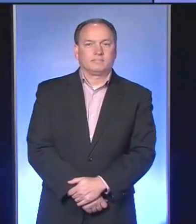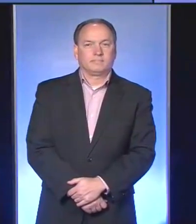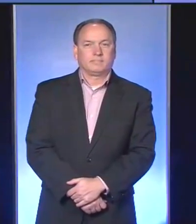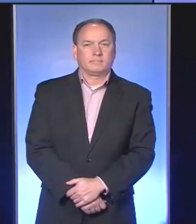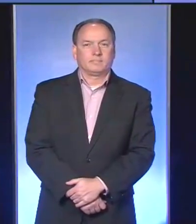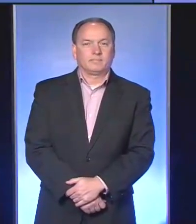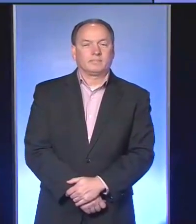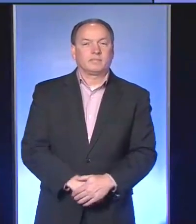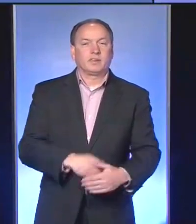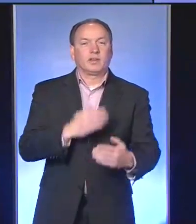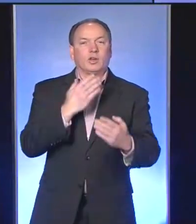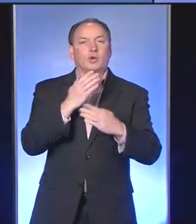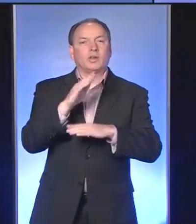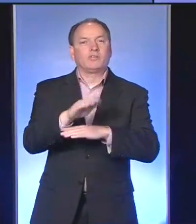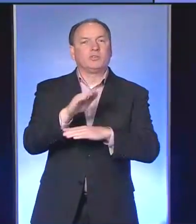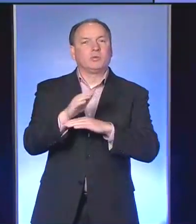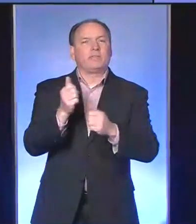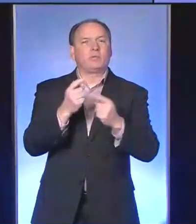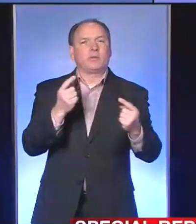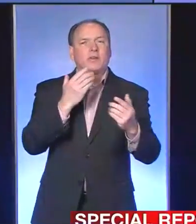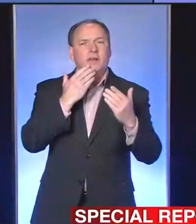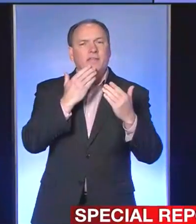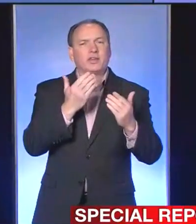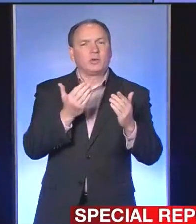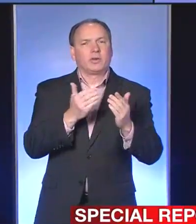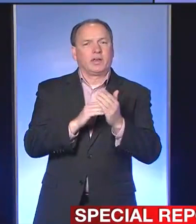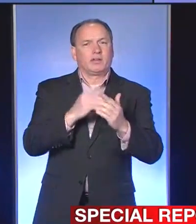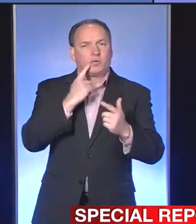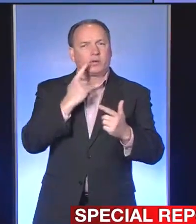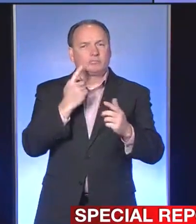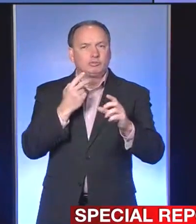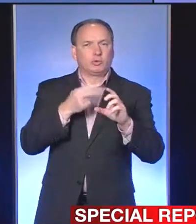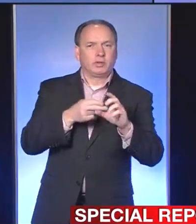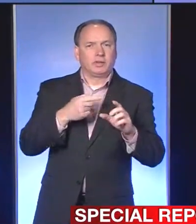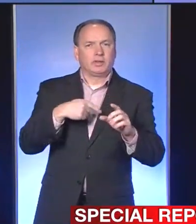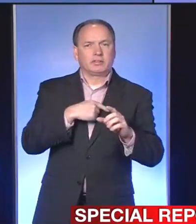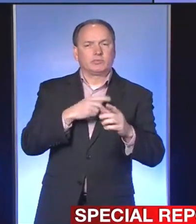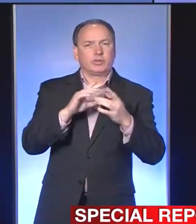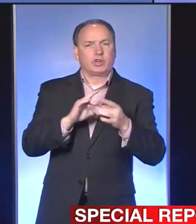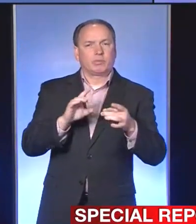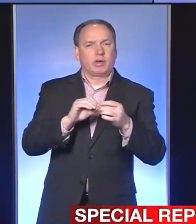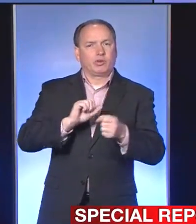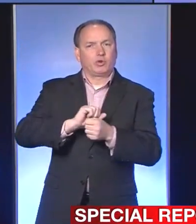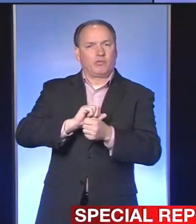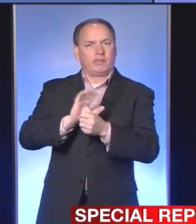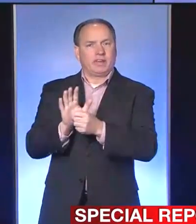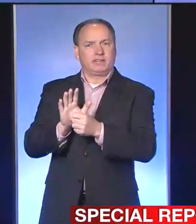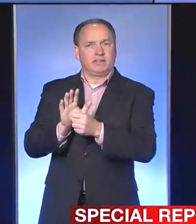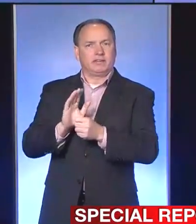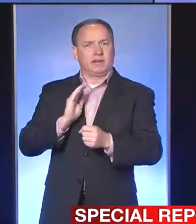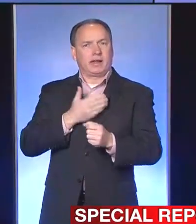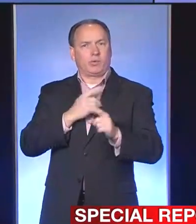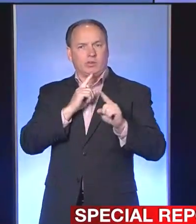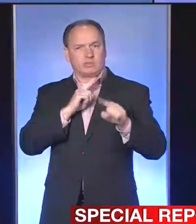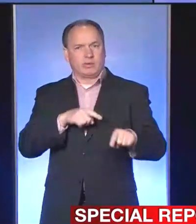Good afternoon, everyone, and thank you for joining me again as we talk about COVID-19 and our response here in Erie County.